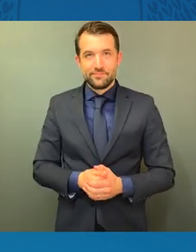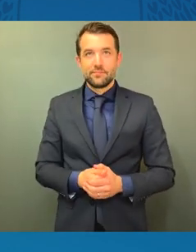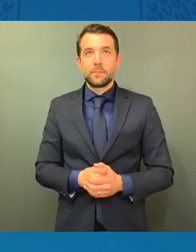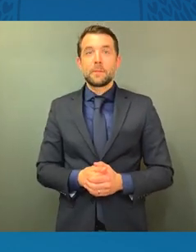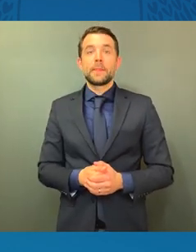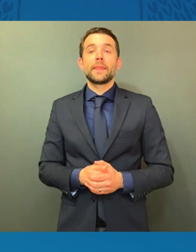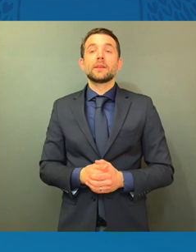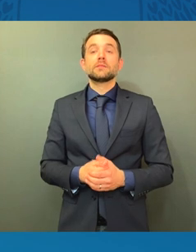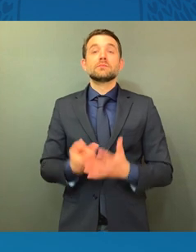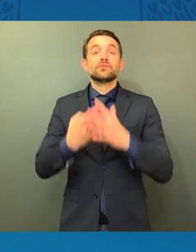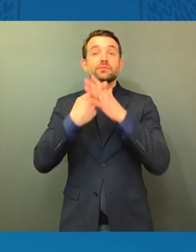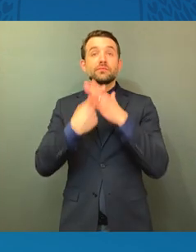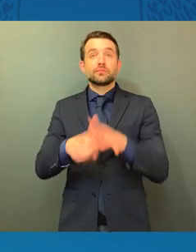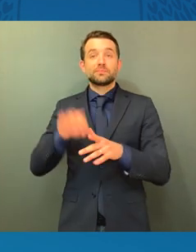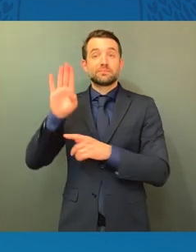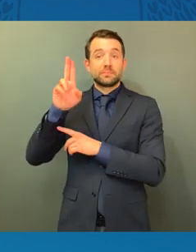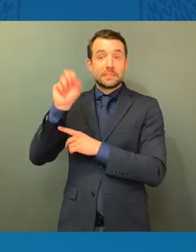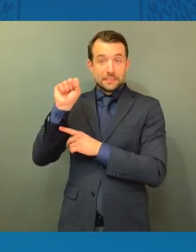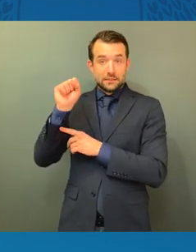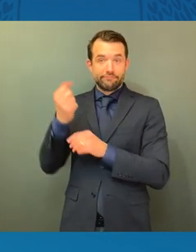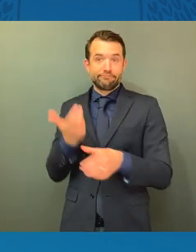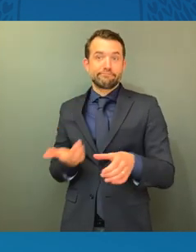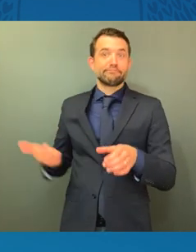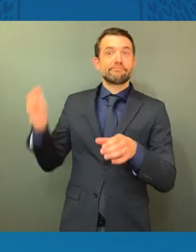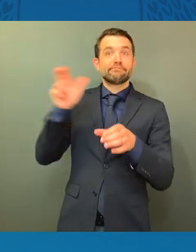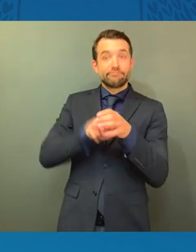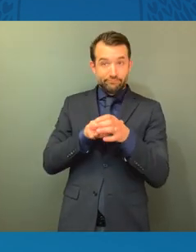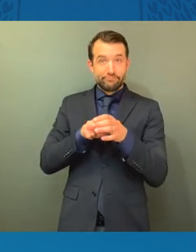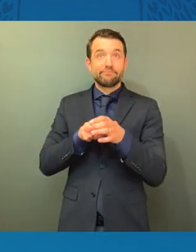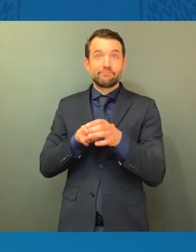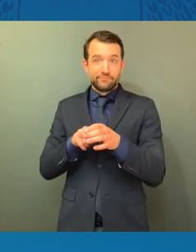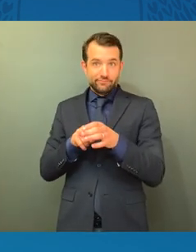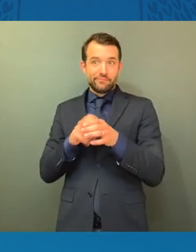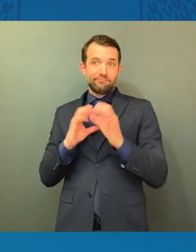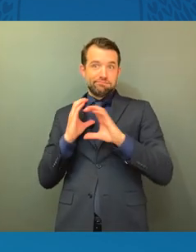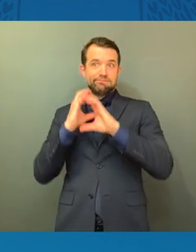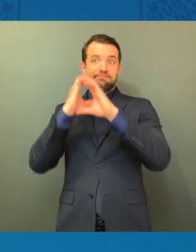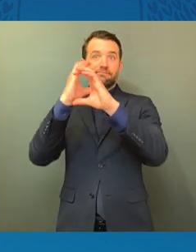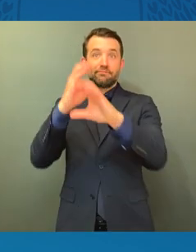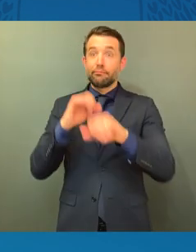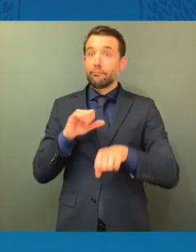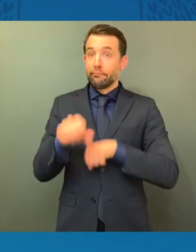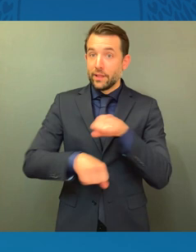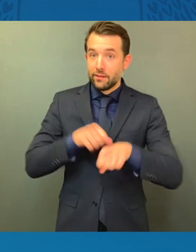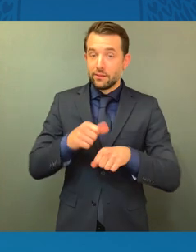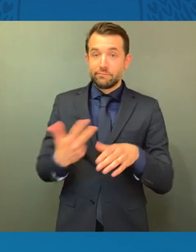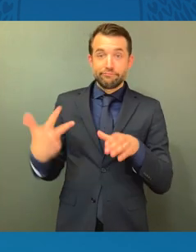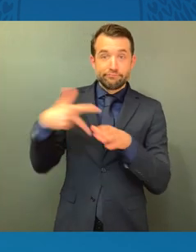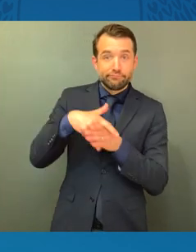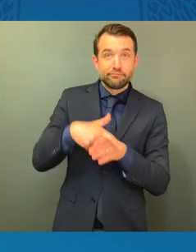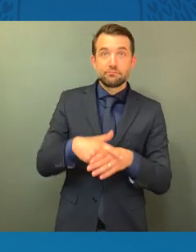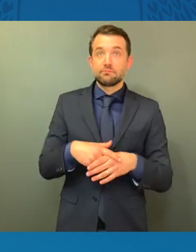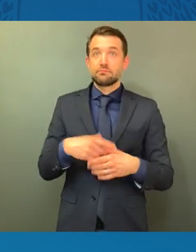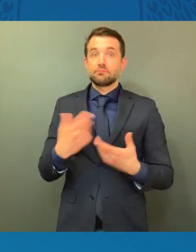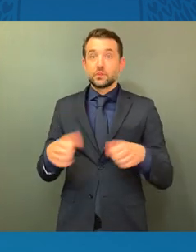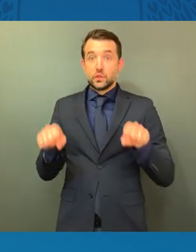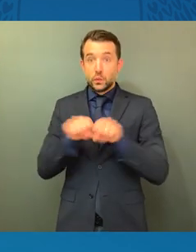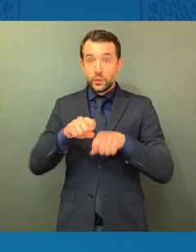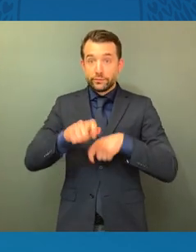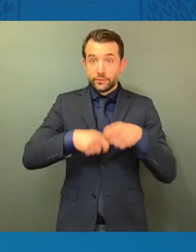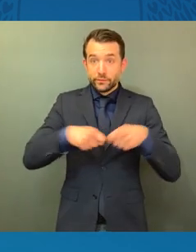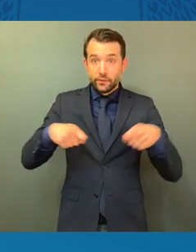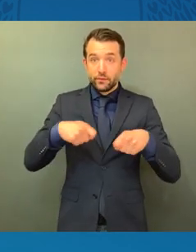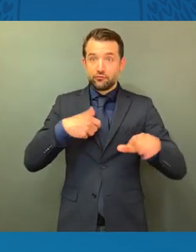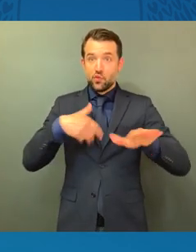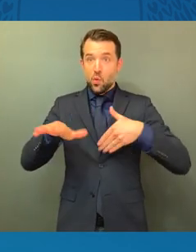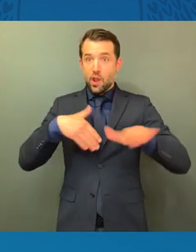bus, or on their bicycle, or when they lace up their shoes and walk out the door. And that is why our